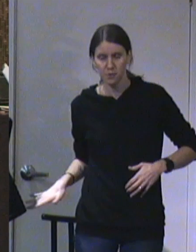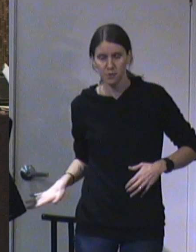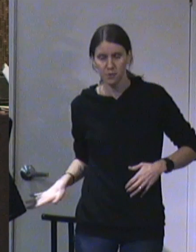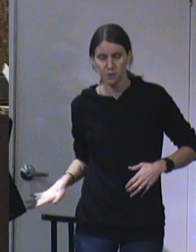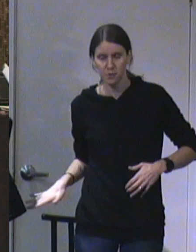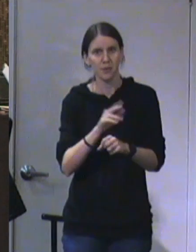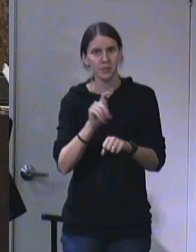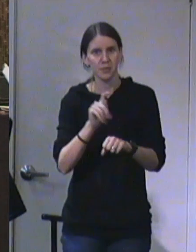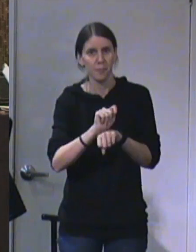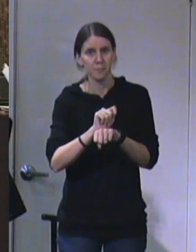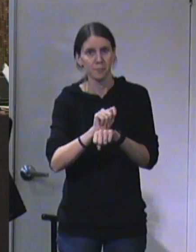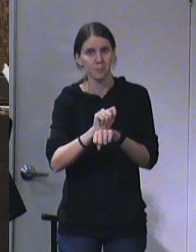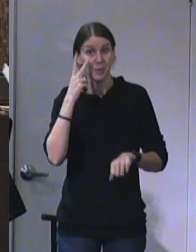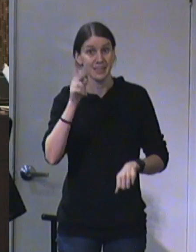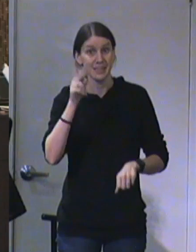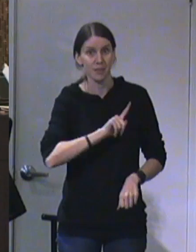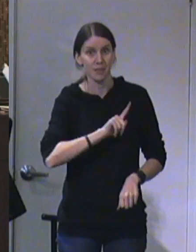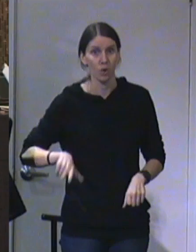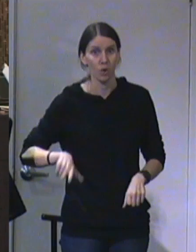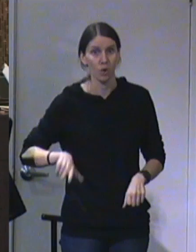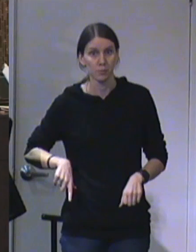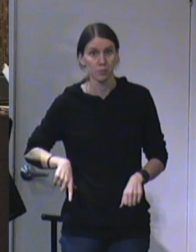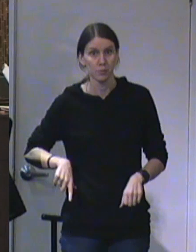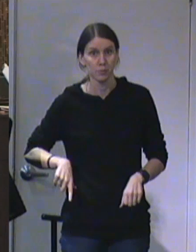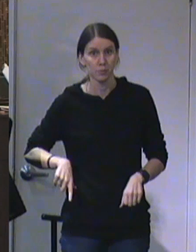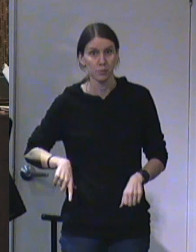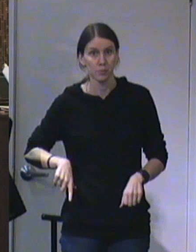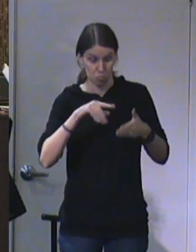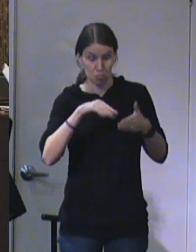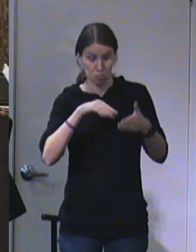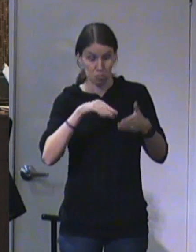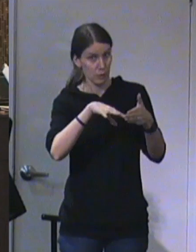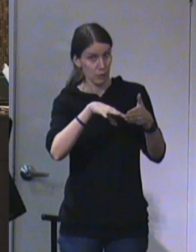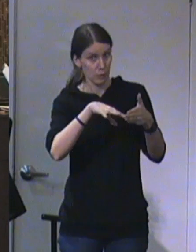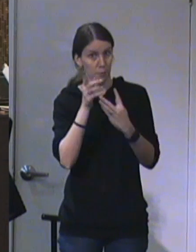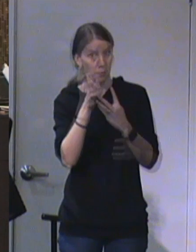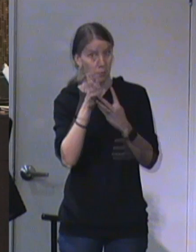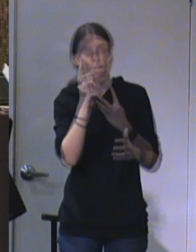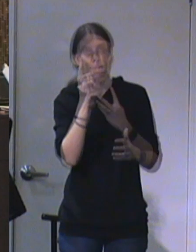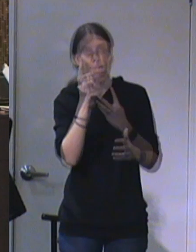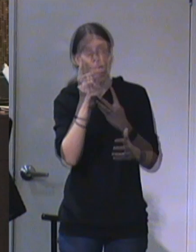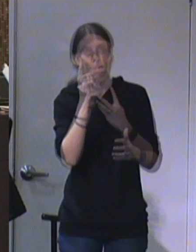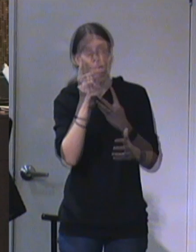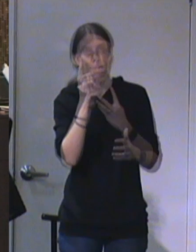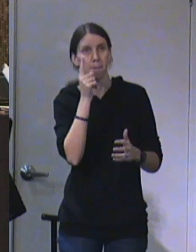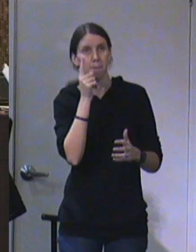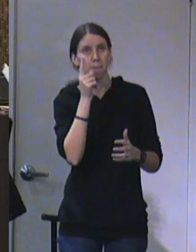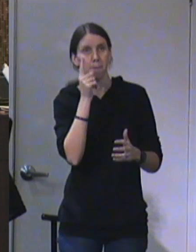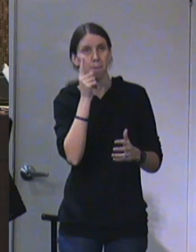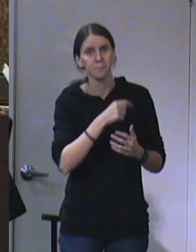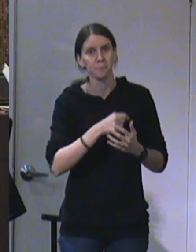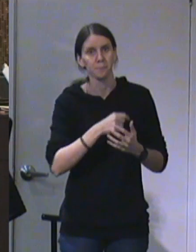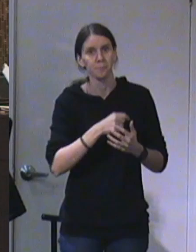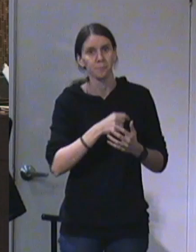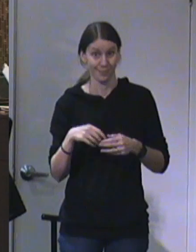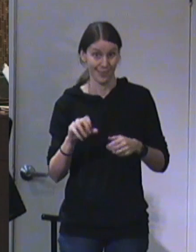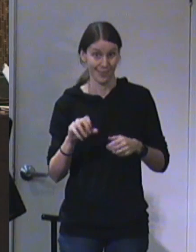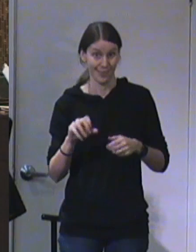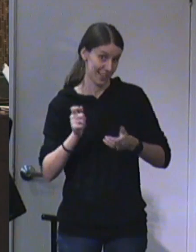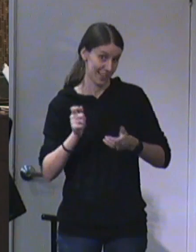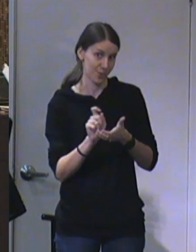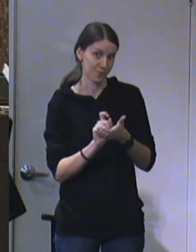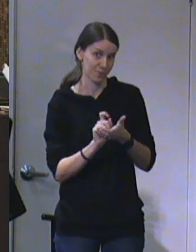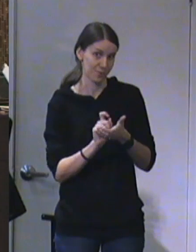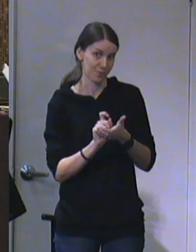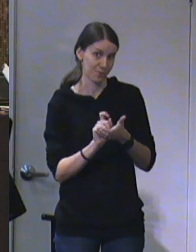We see the Lord Jesus, Isaiah saw him, we can see it through his prophecy here, mean, through his letters, through